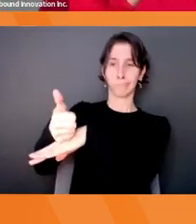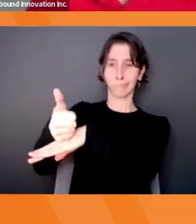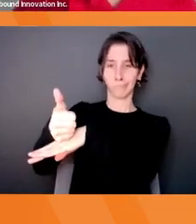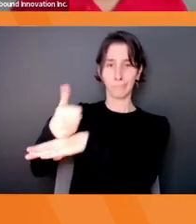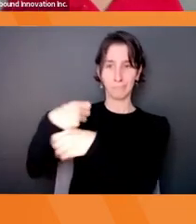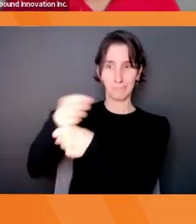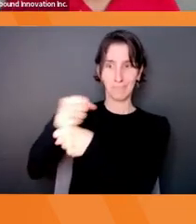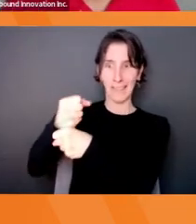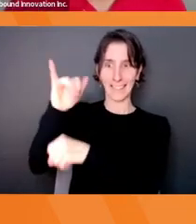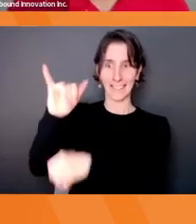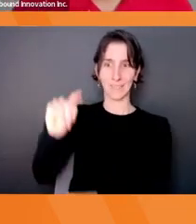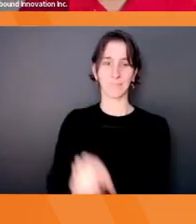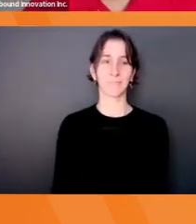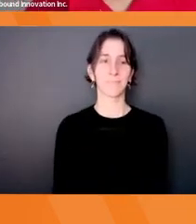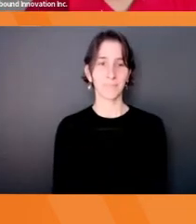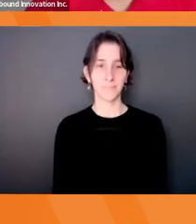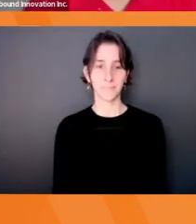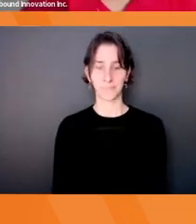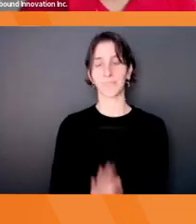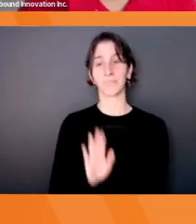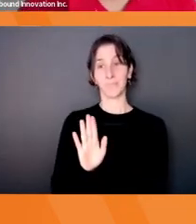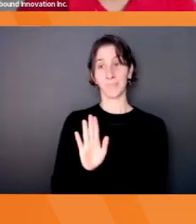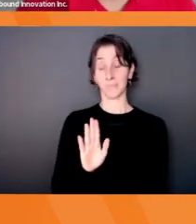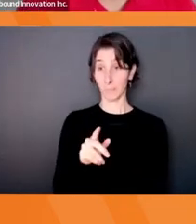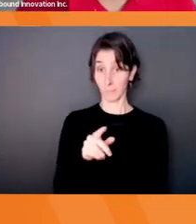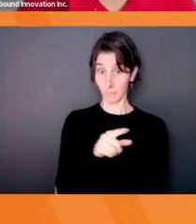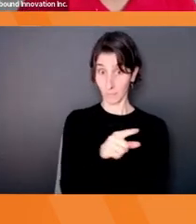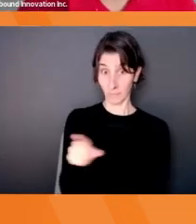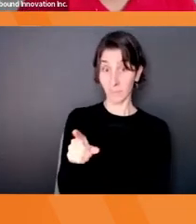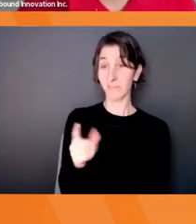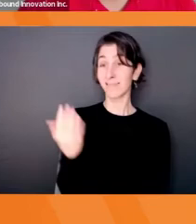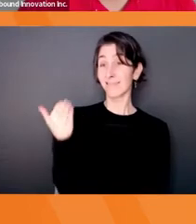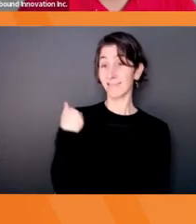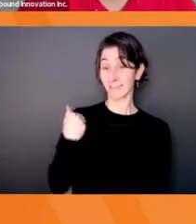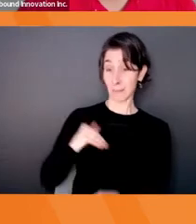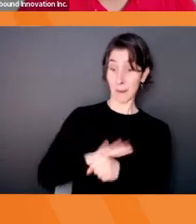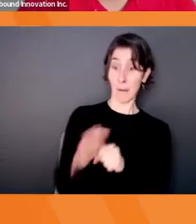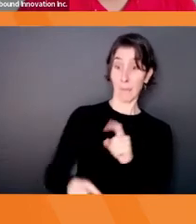let me ask you this. Were you prepared for the global pandemic?